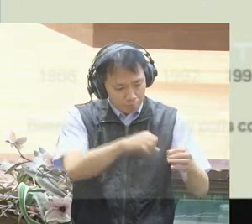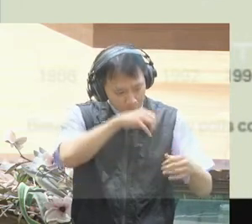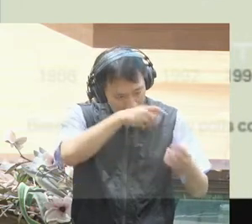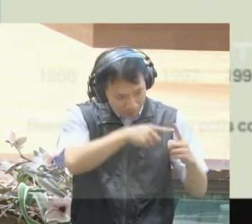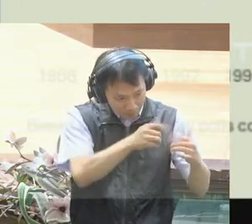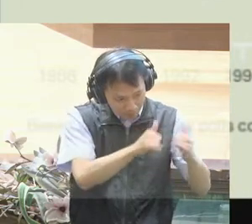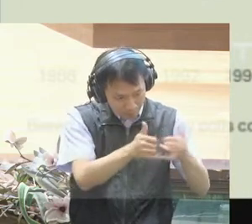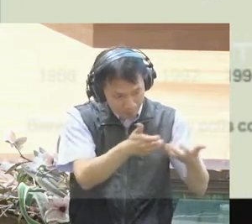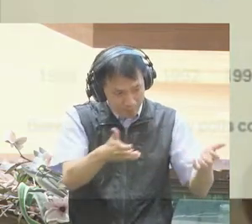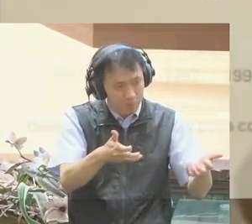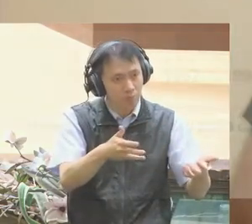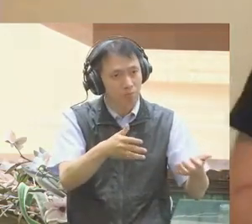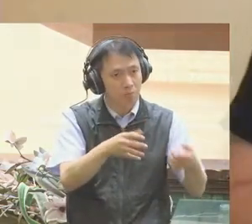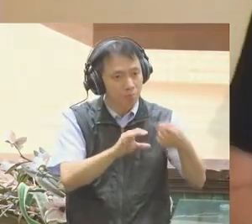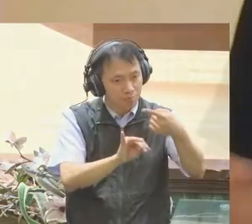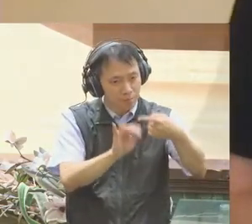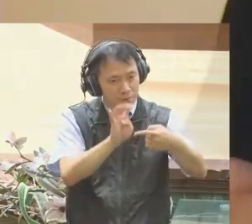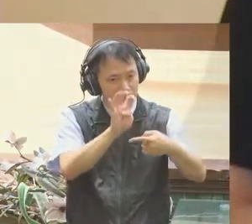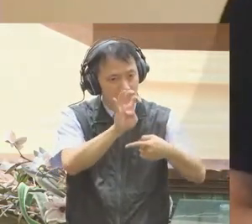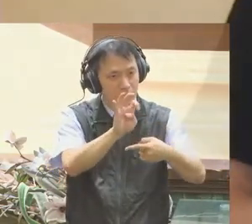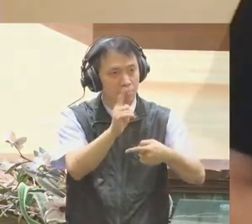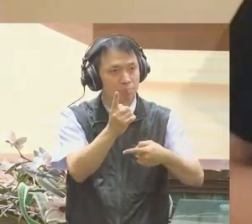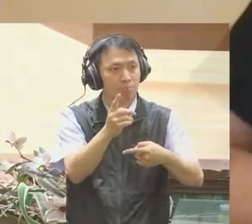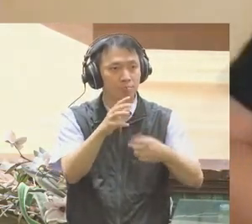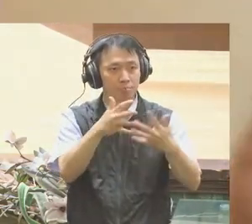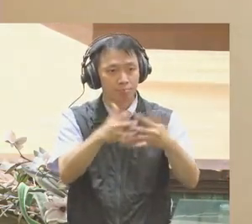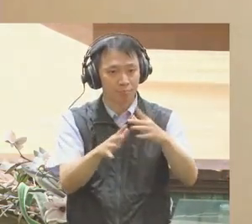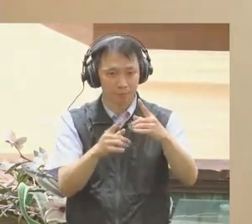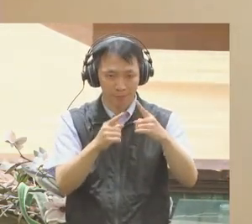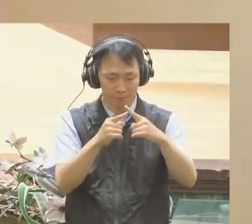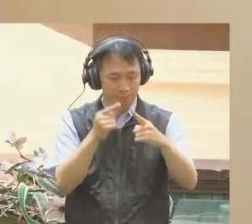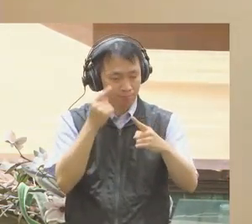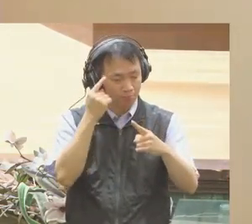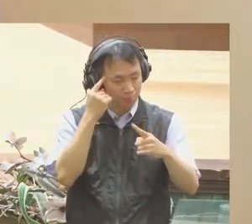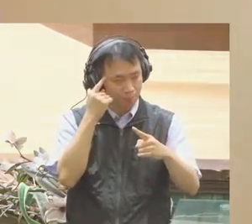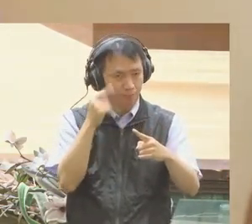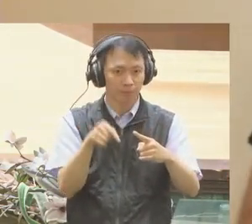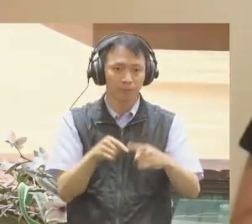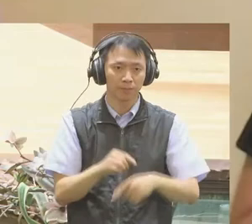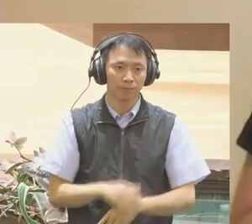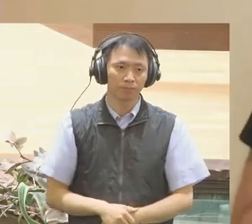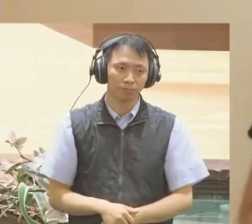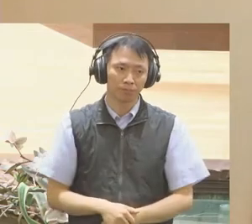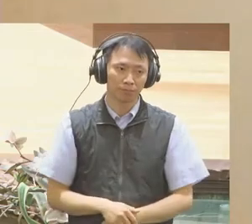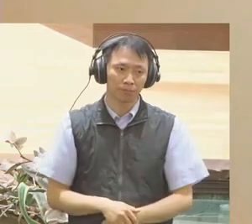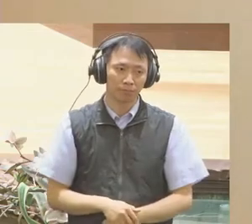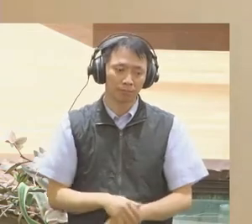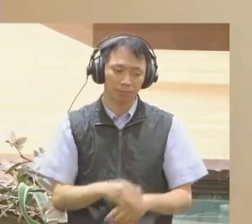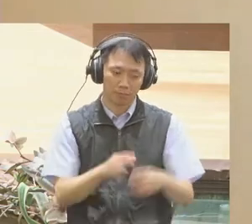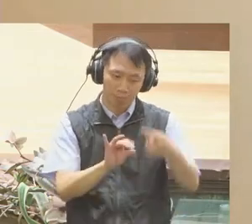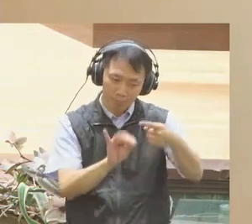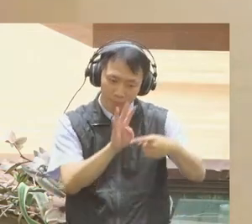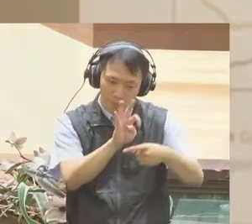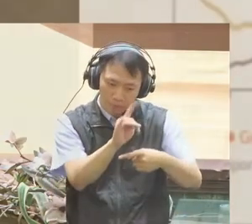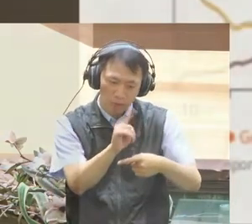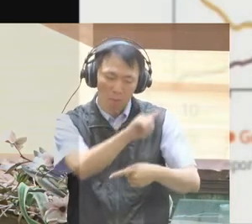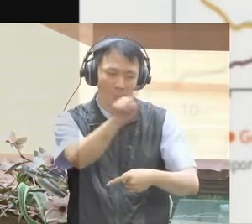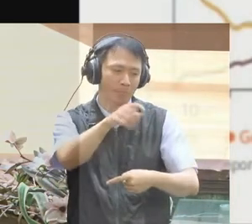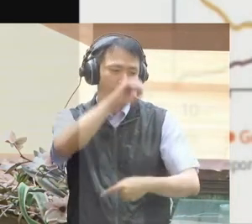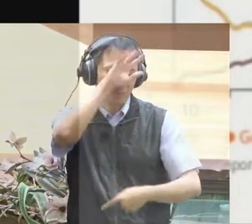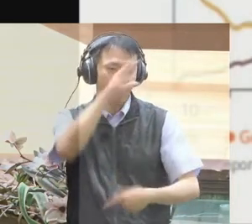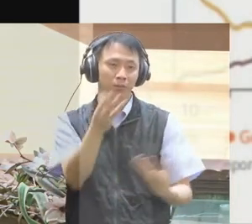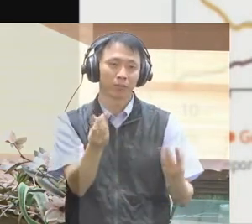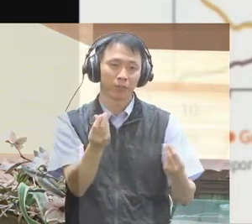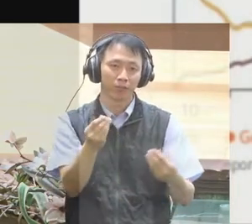step. The numbers are about the same in the United Kingdom. This is especially true after Brexit. According to the Independent, quote,